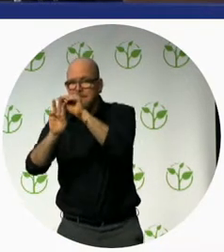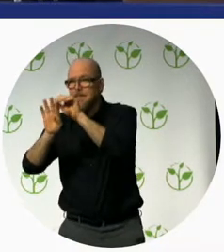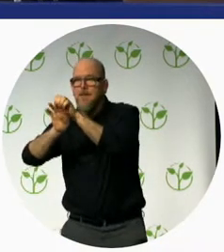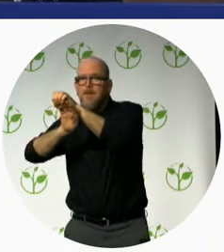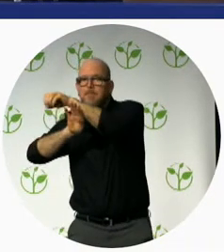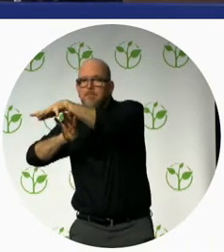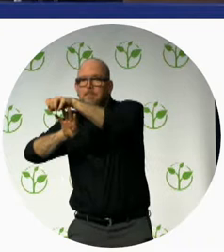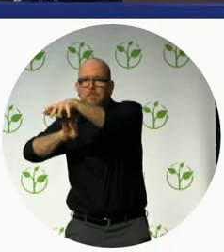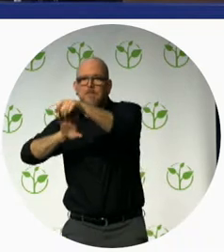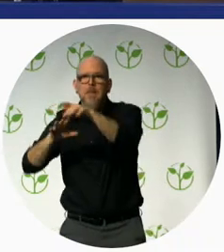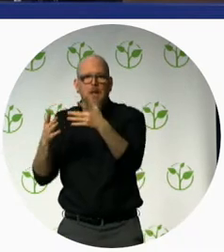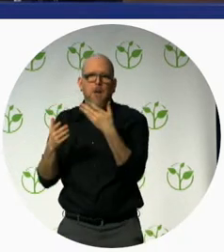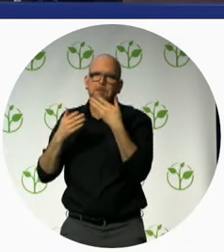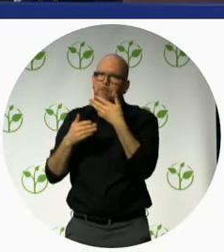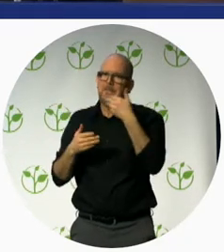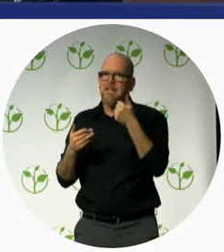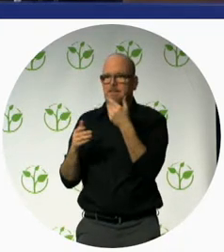community where we go